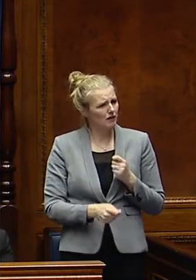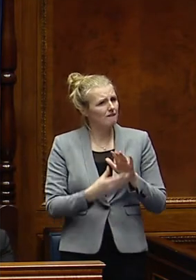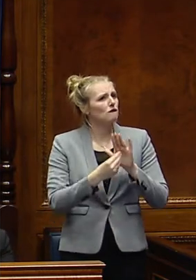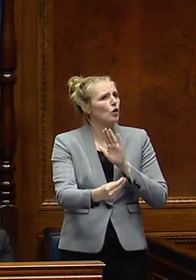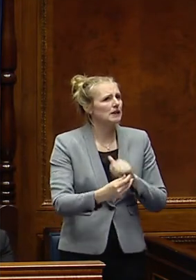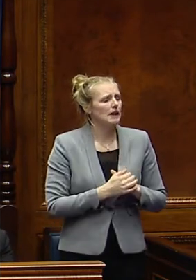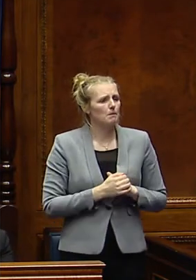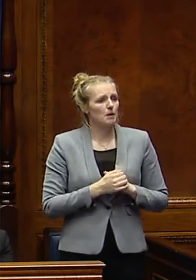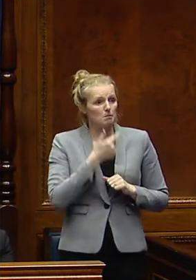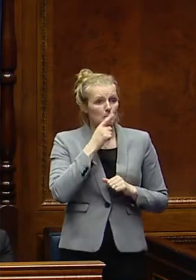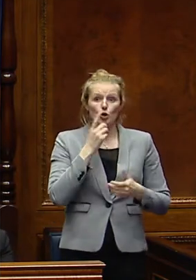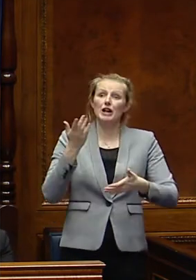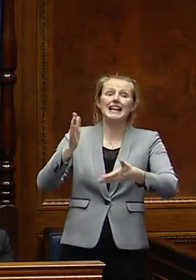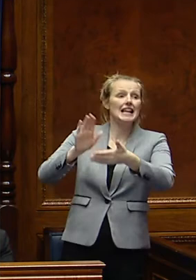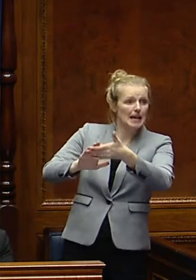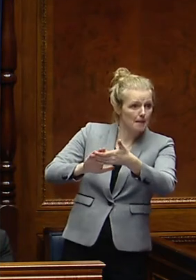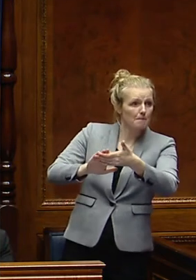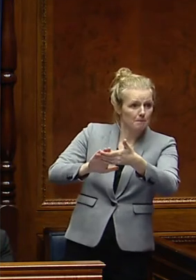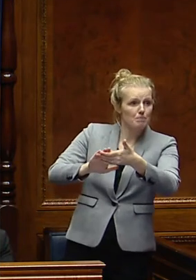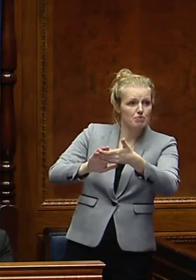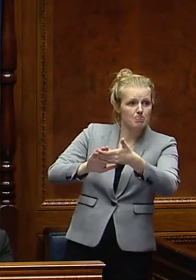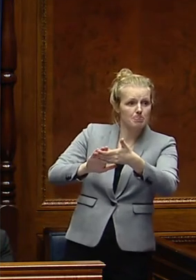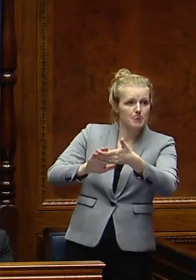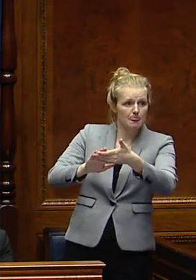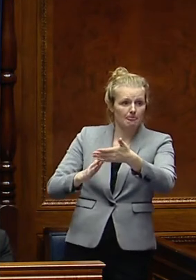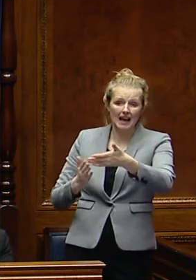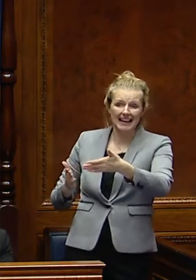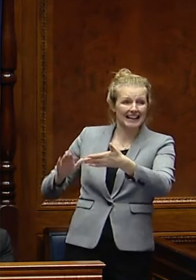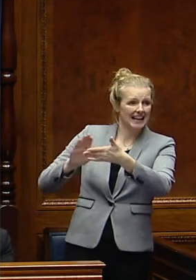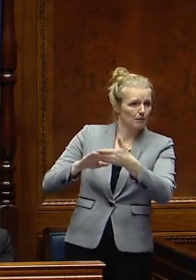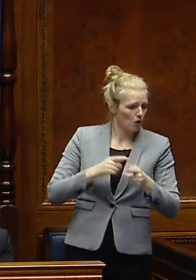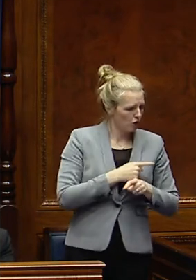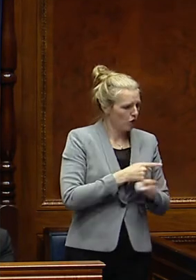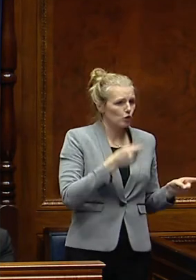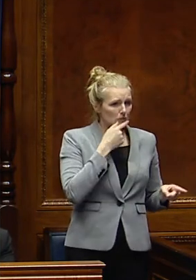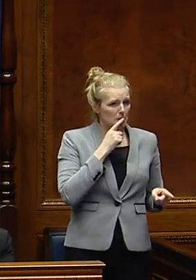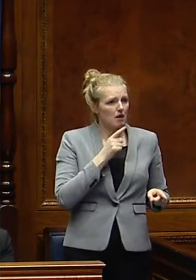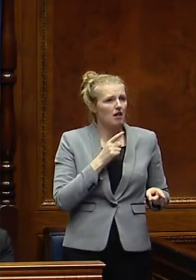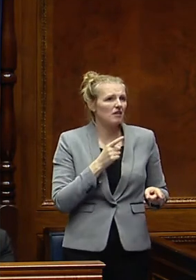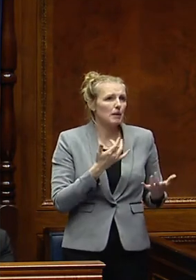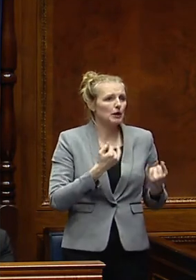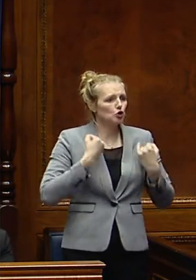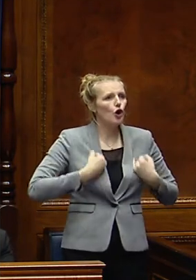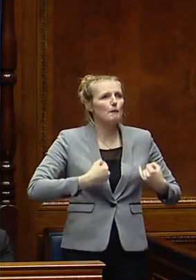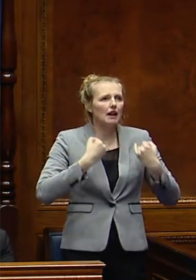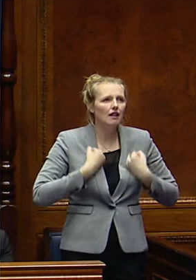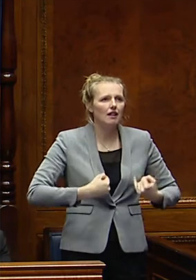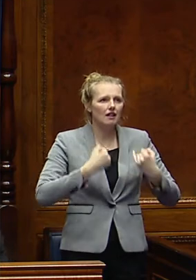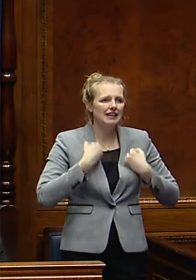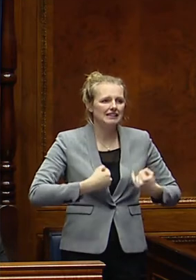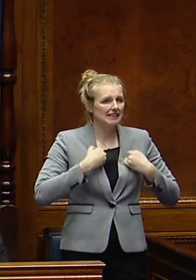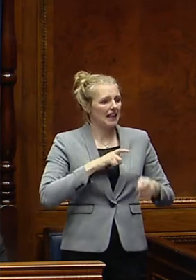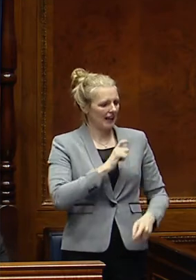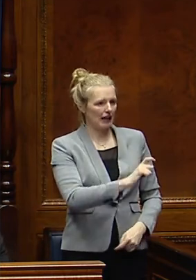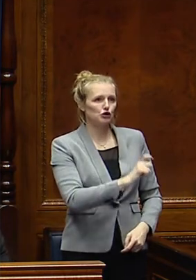people who do make claims for universal credit and who are suffering life-limiting or terminal diagnosis such as